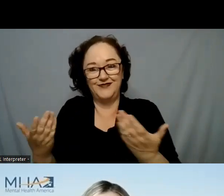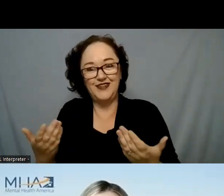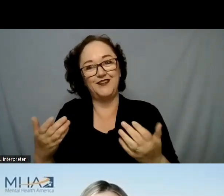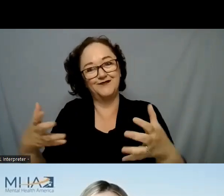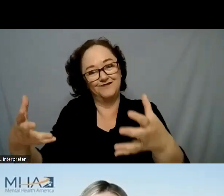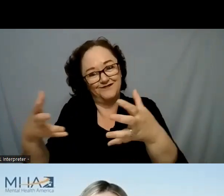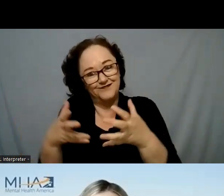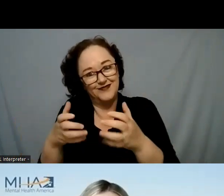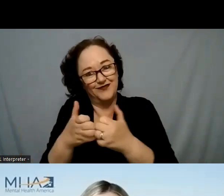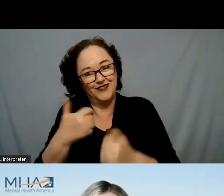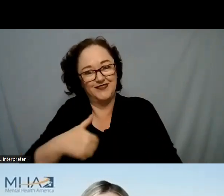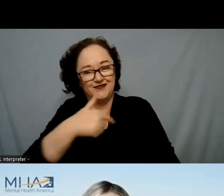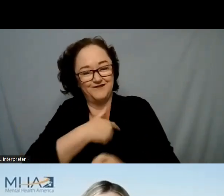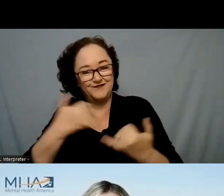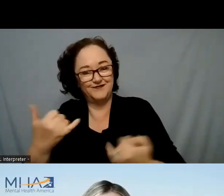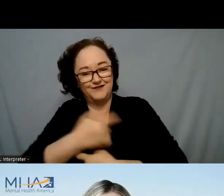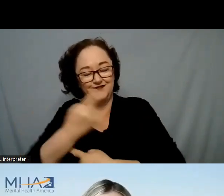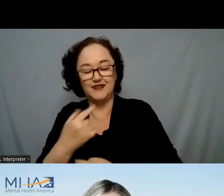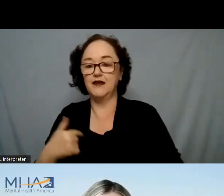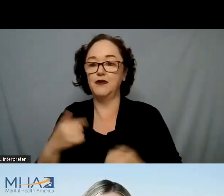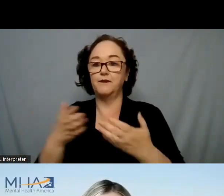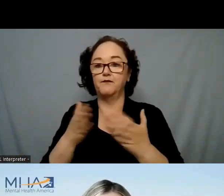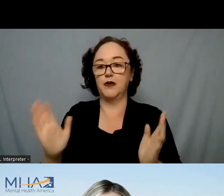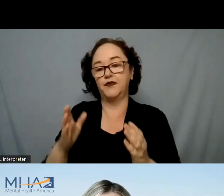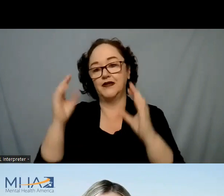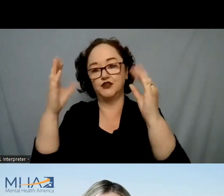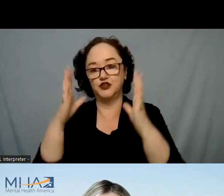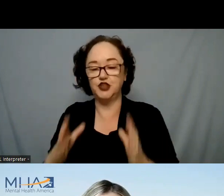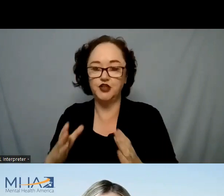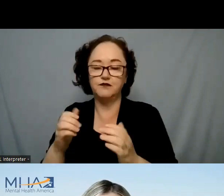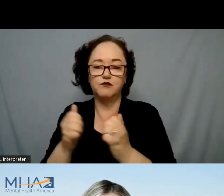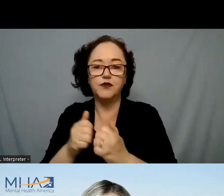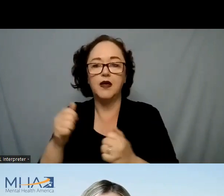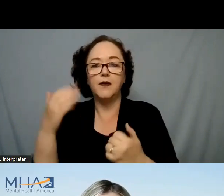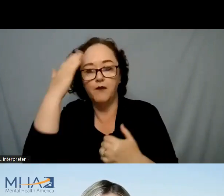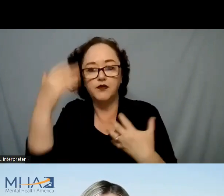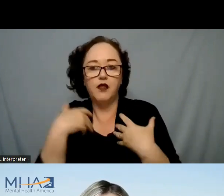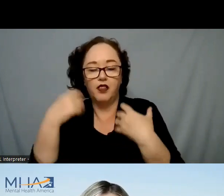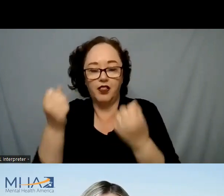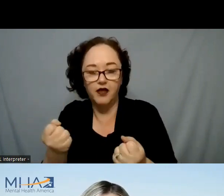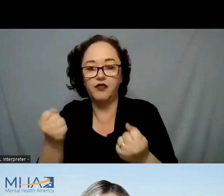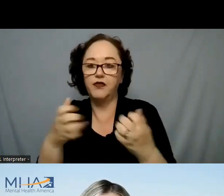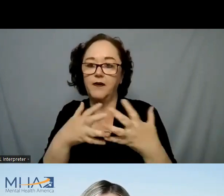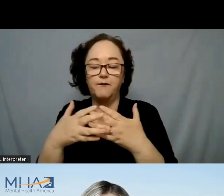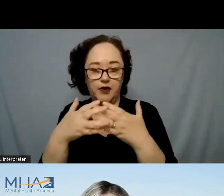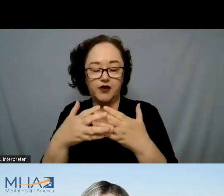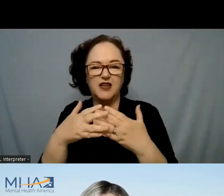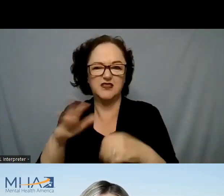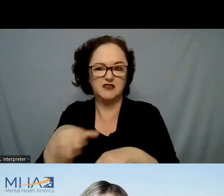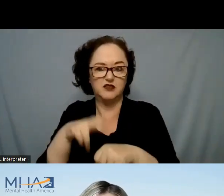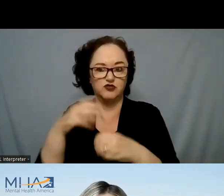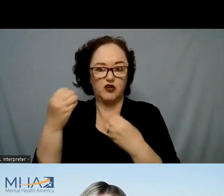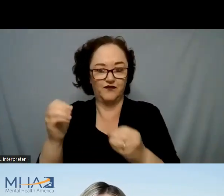I am the Public Education Associate at Mental Health America's National Office, and I'll be helping to moderate